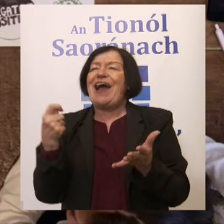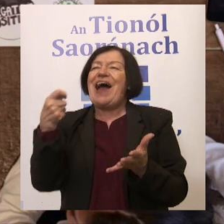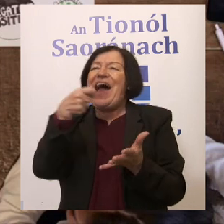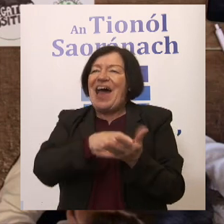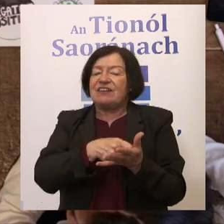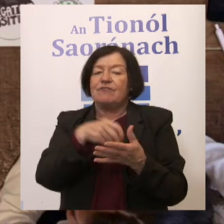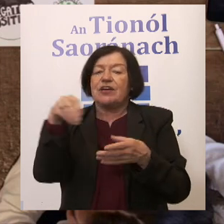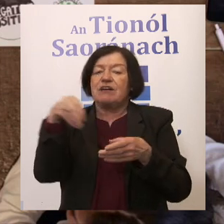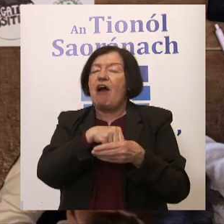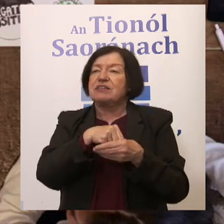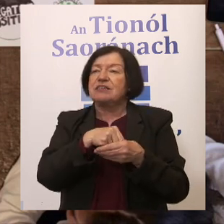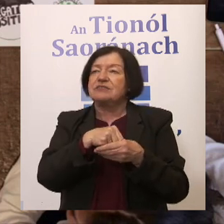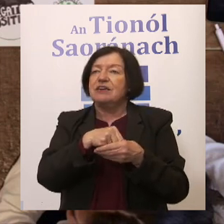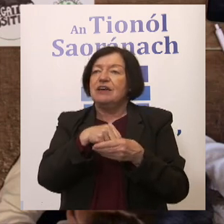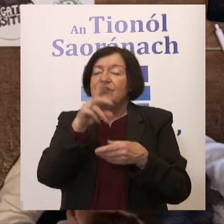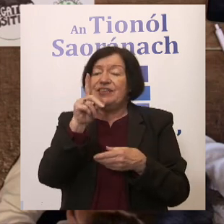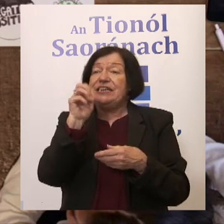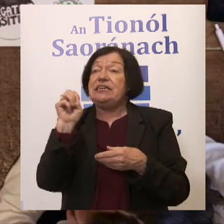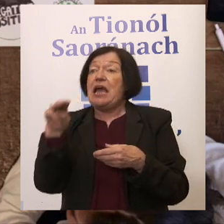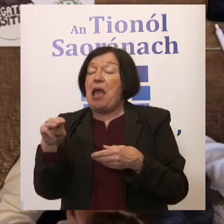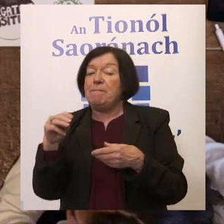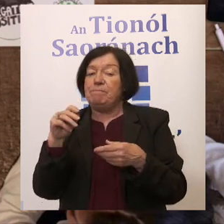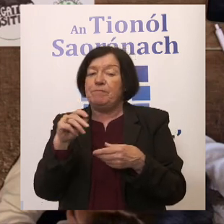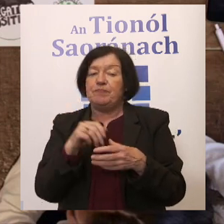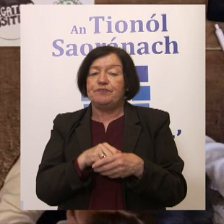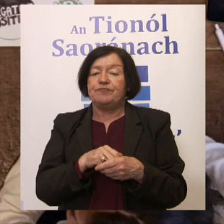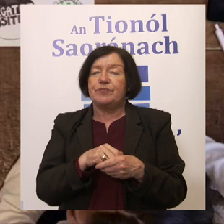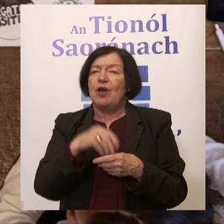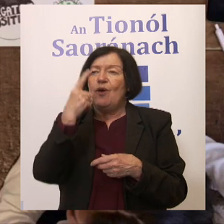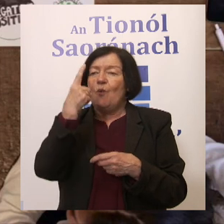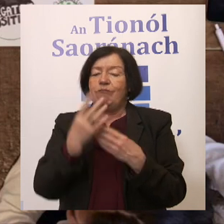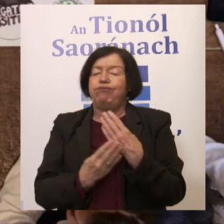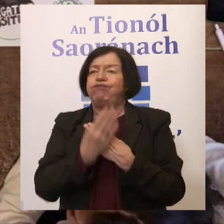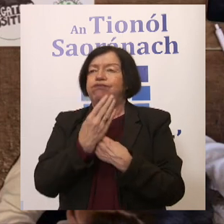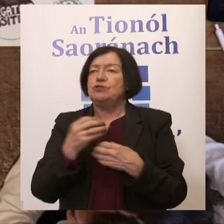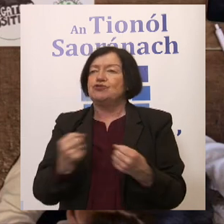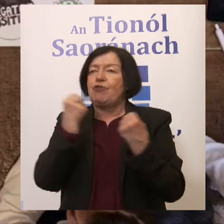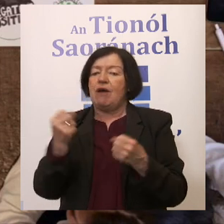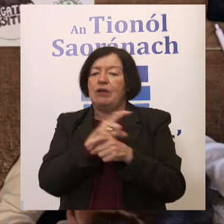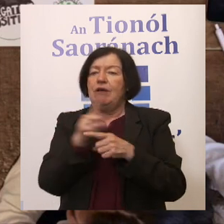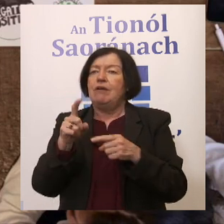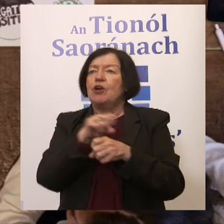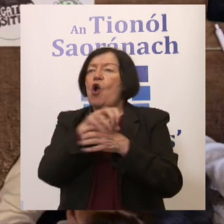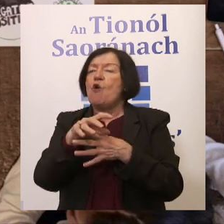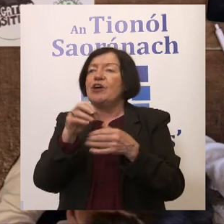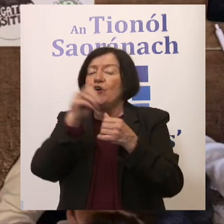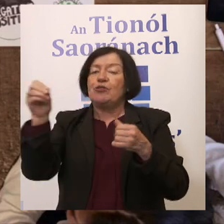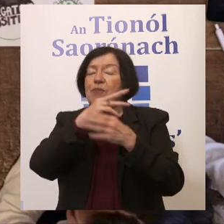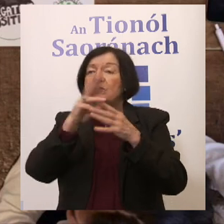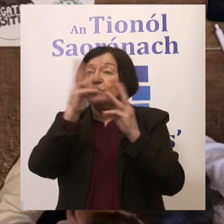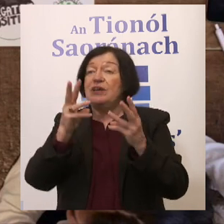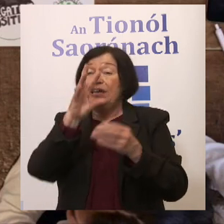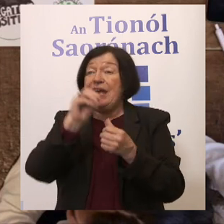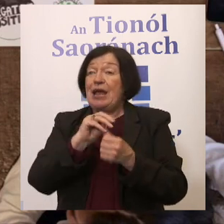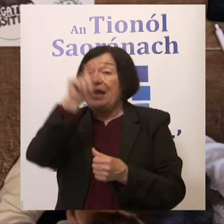terms of the context of directly elected mayor to what educators do. One thing that emerged strongly during COVID in other parts of the world, particularly in Italy,